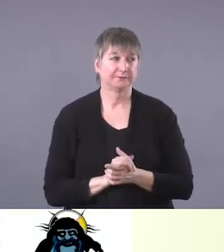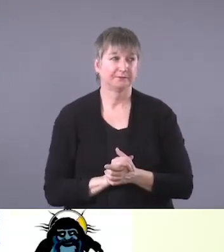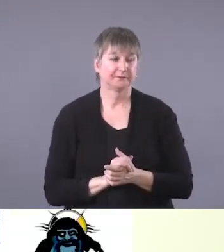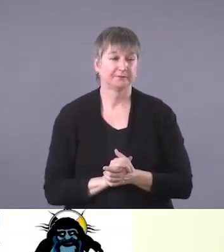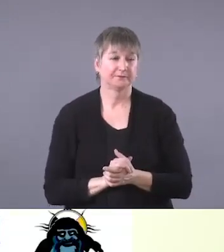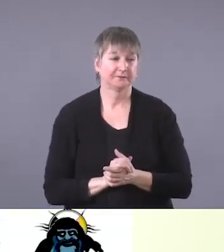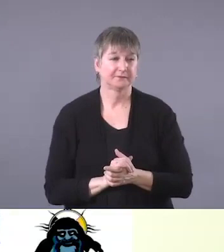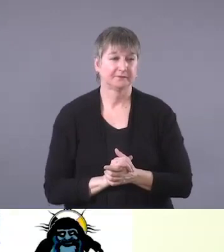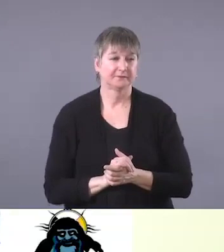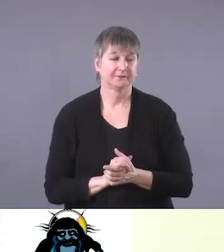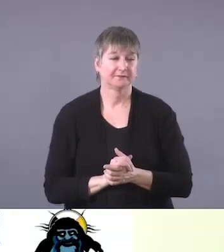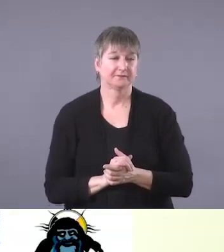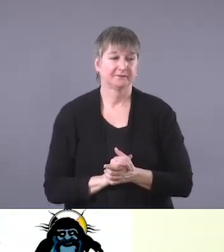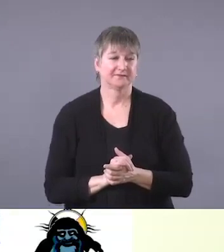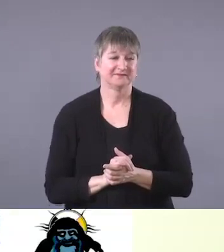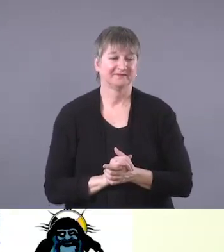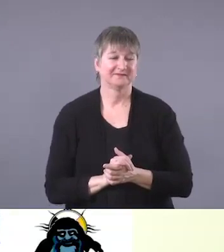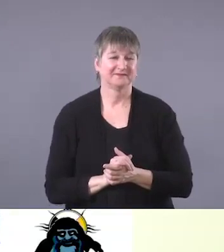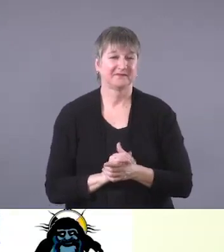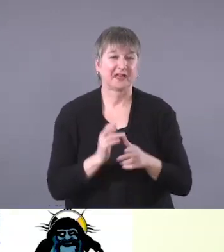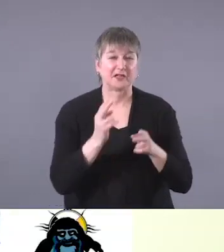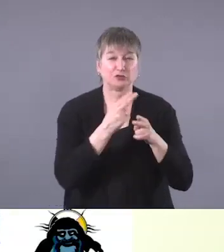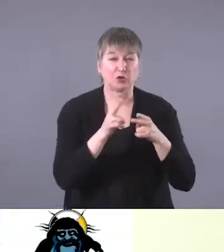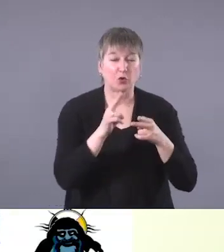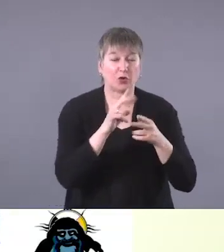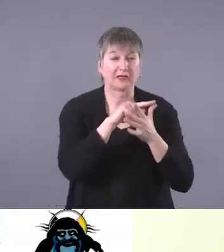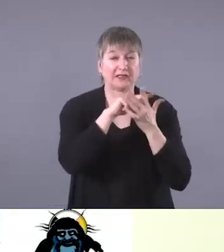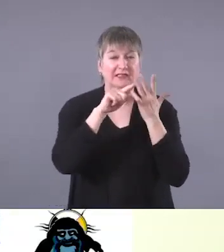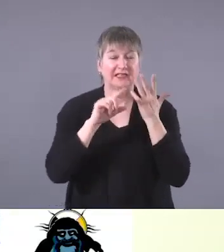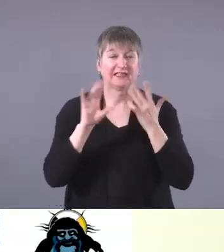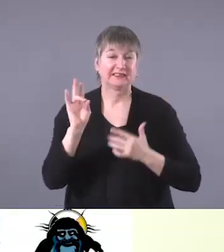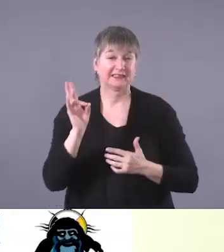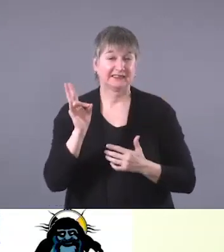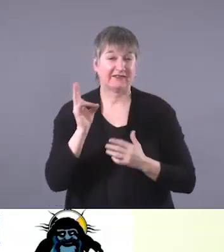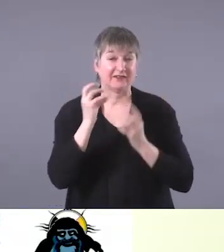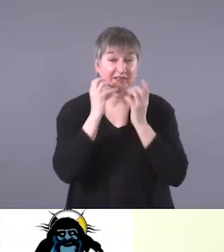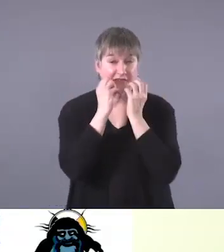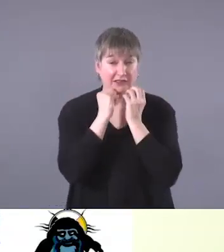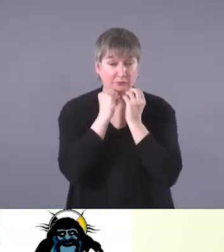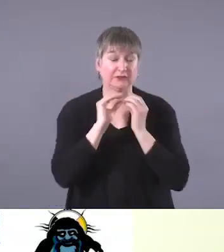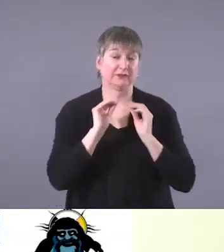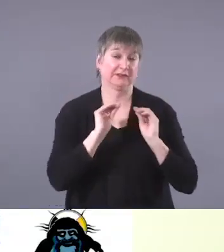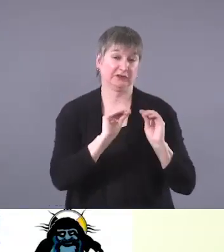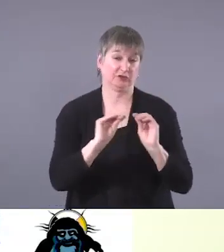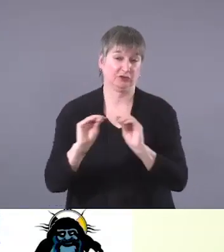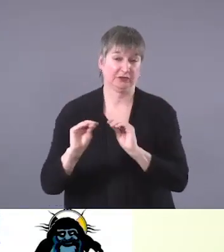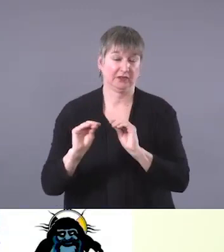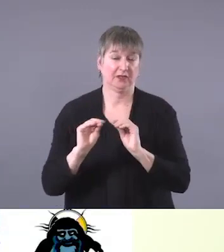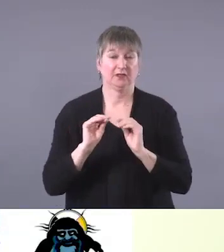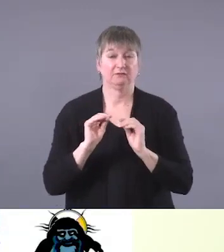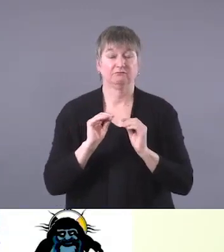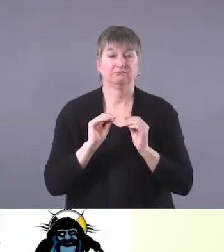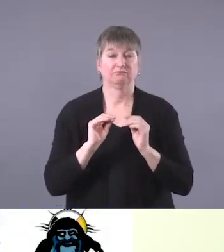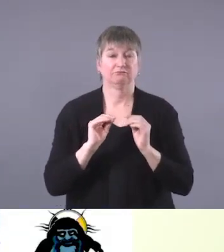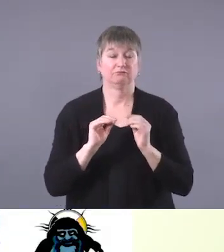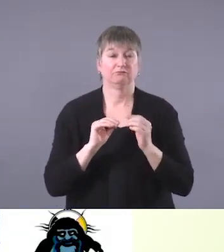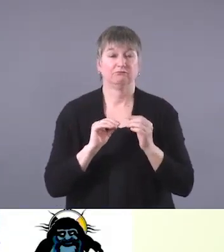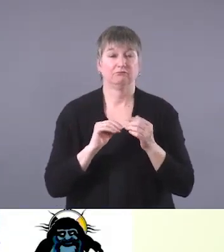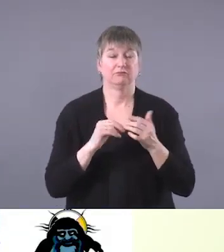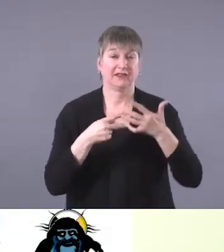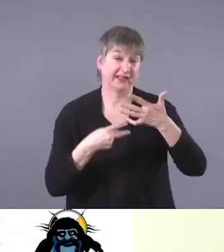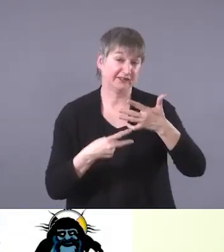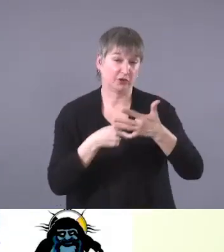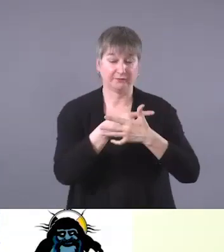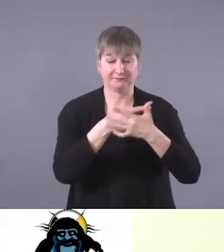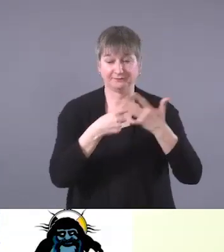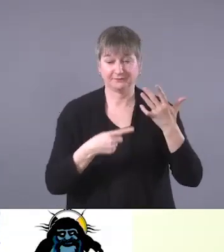Uh, I, I, I'm going to briefly touch upon the seven sacred teachings, you know, basically these are, uh, these are